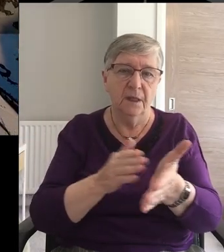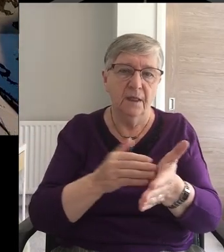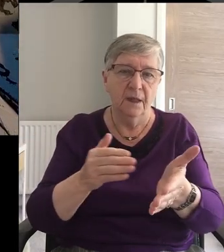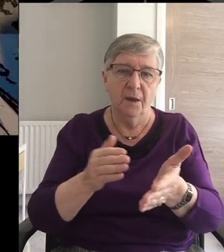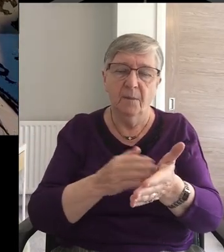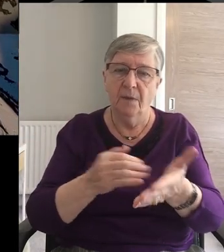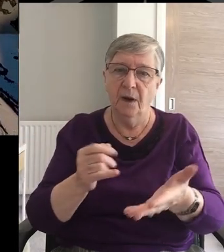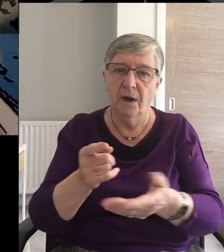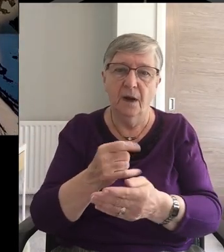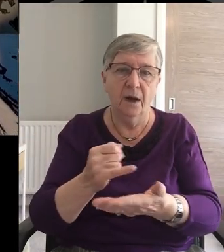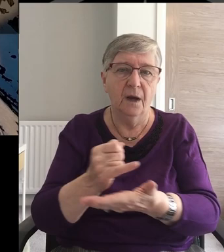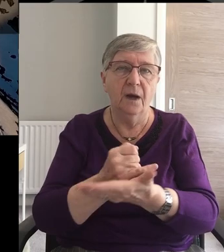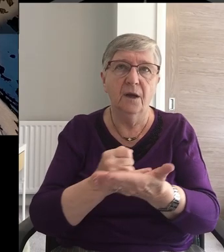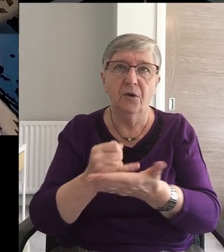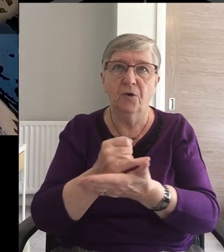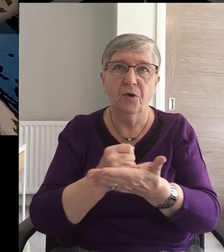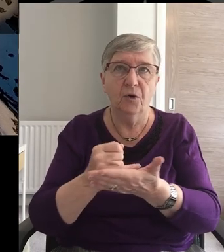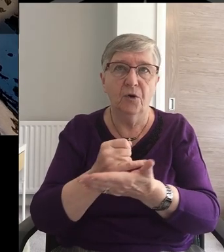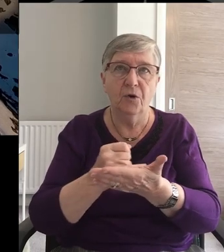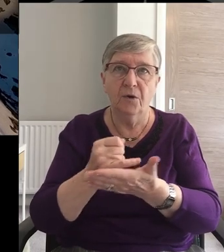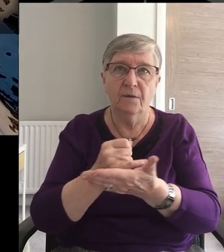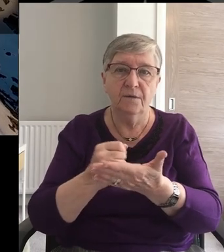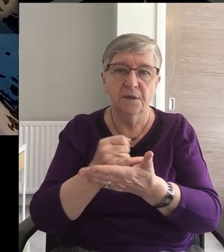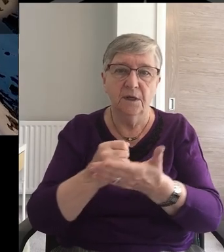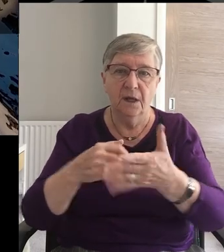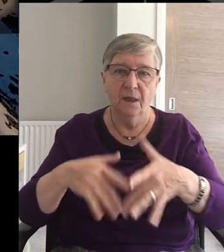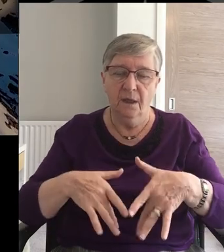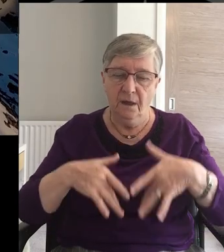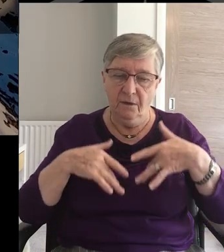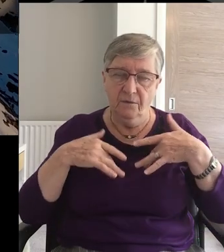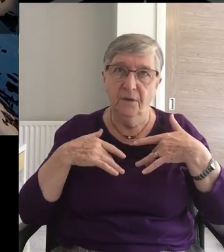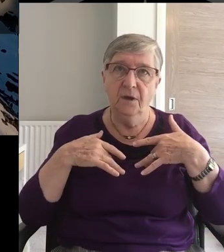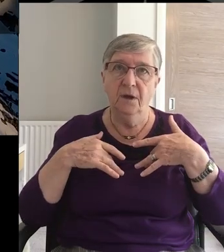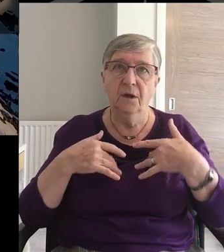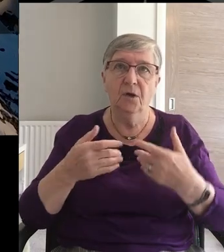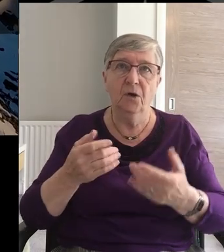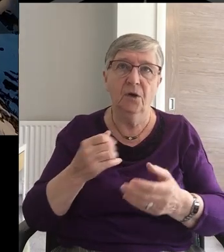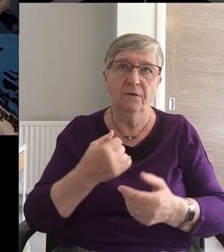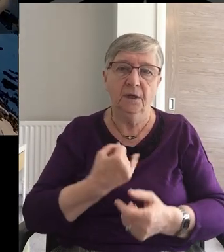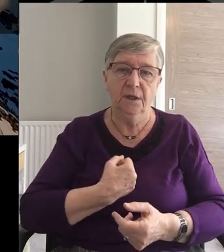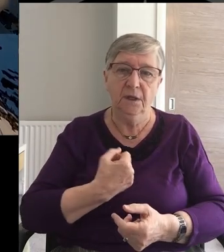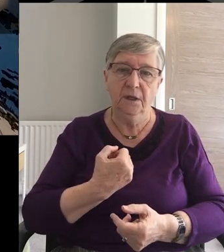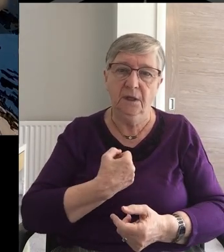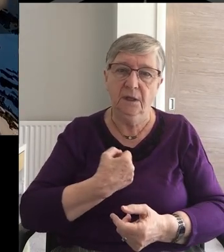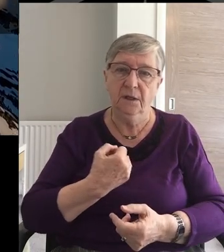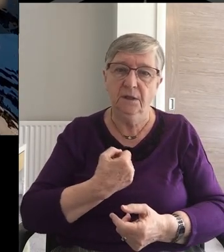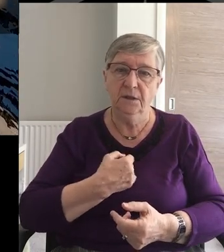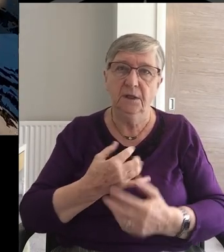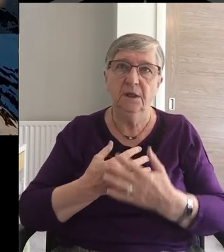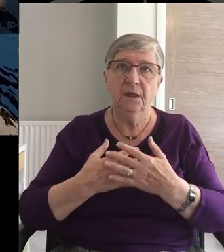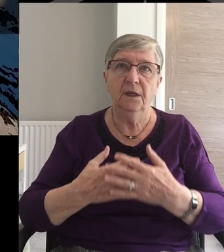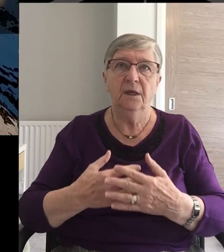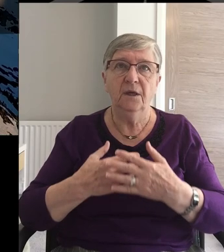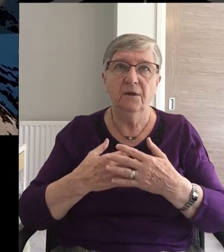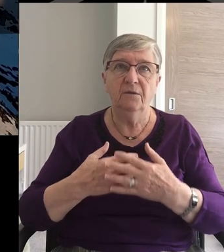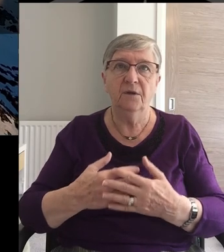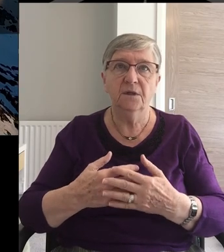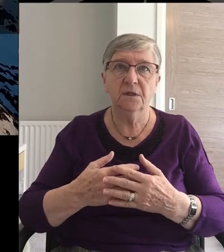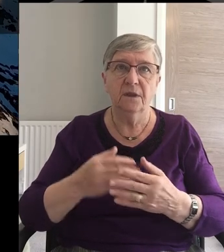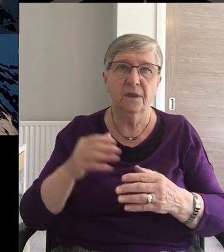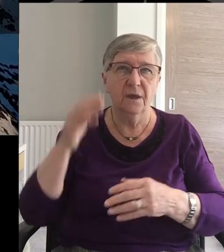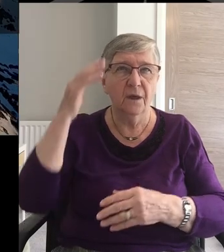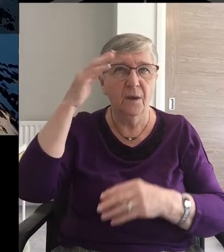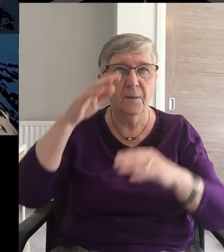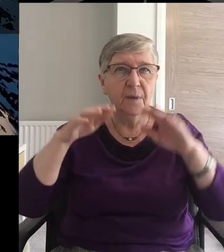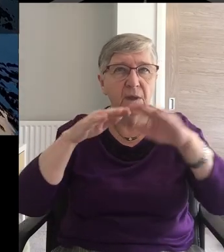The mile of sin The smoke of guilty fears